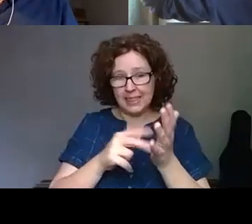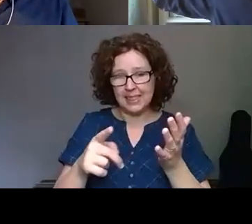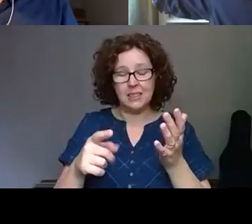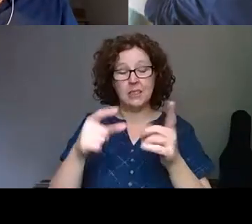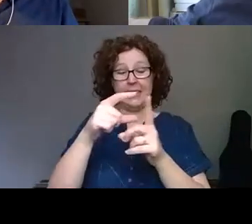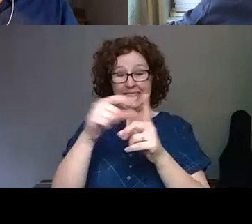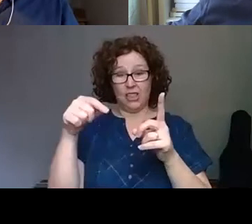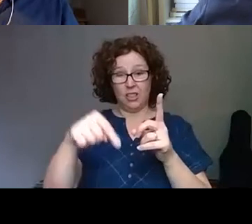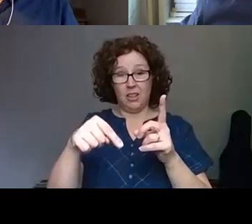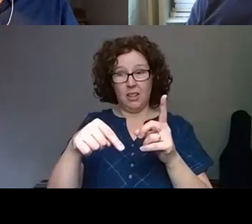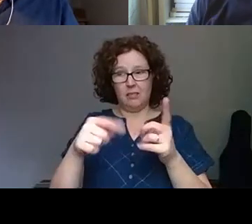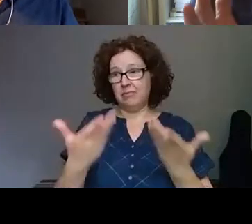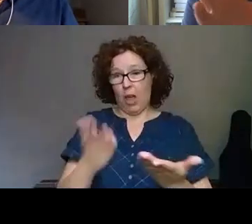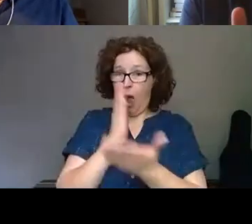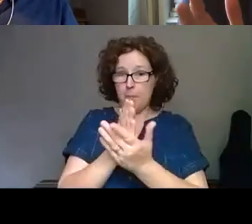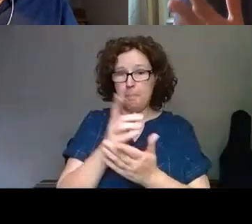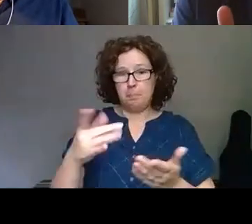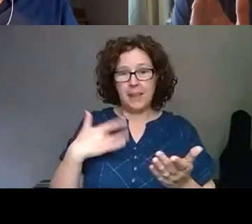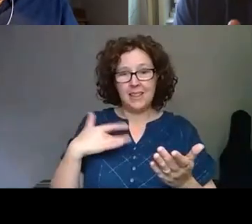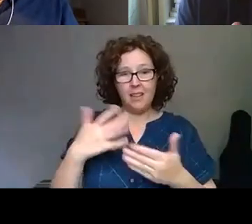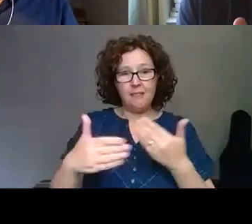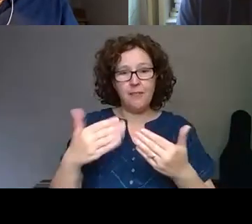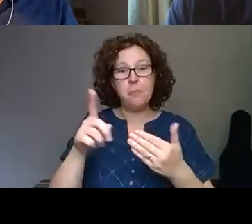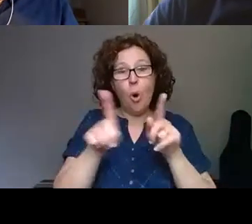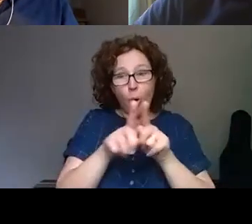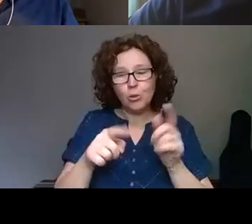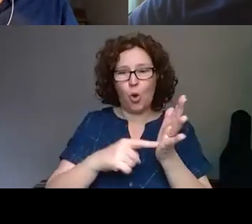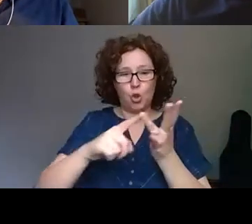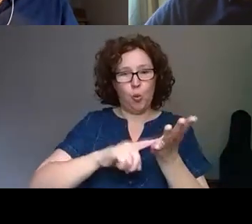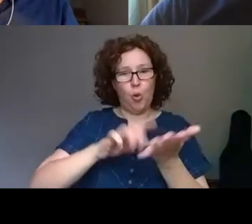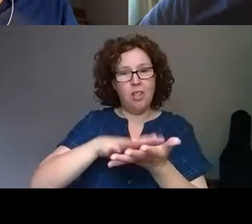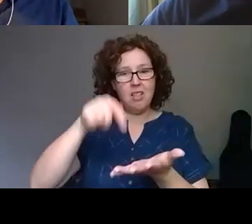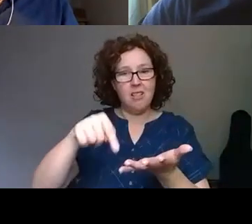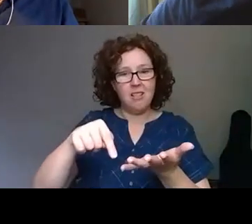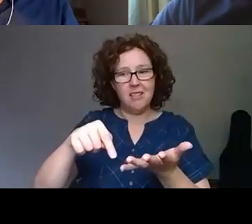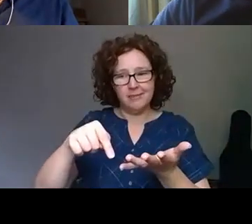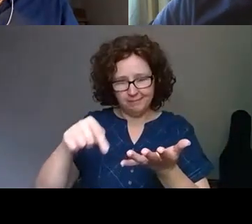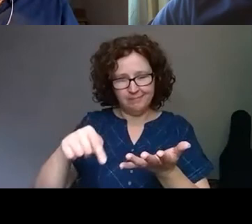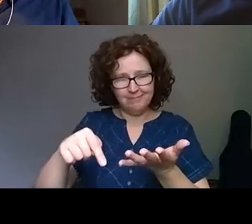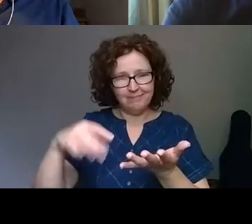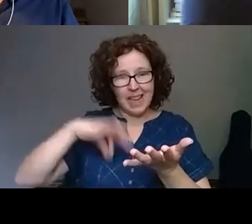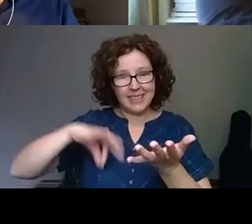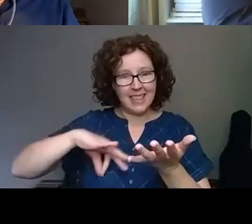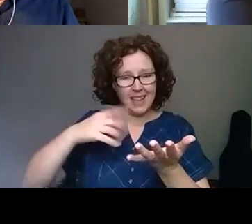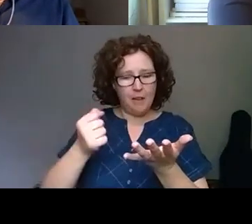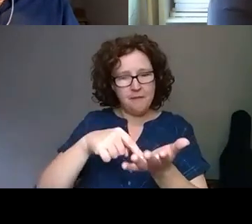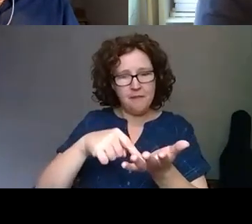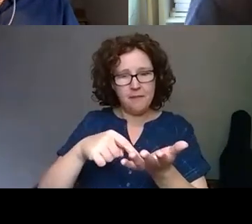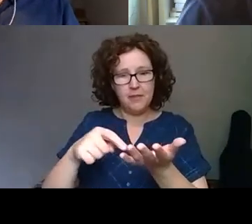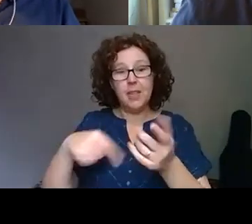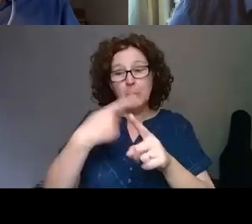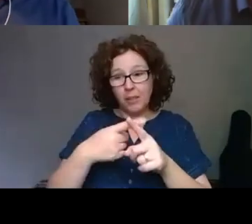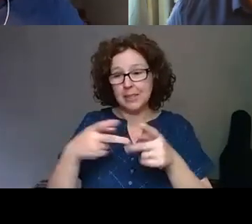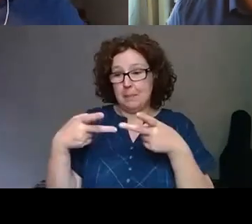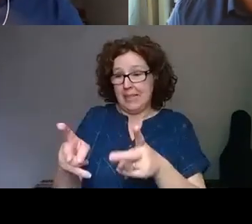context in which we're in, but it is a set of assets we have but it's also the tool that we use and it's a medium through